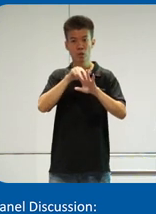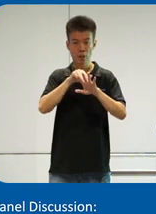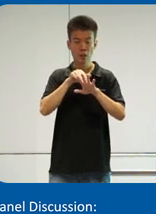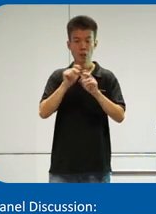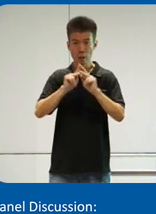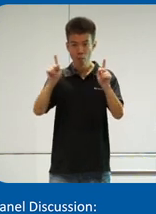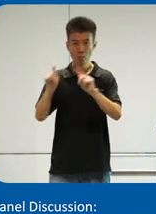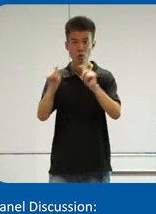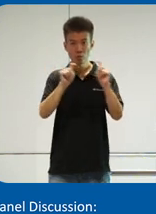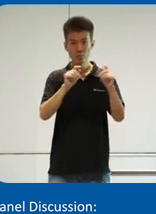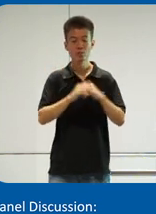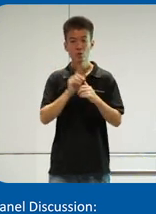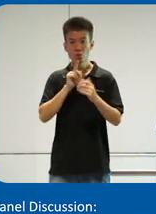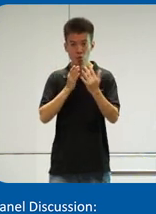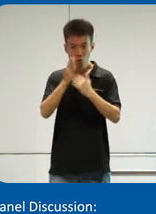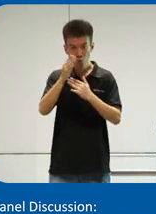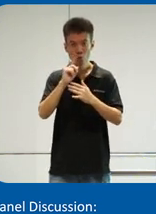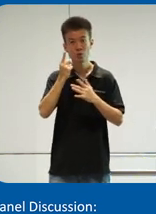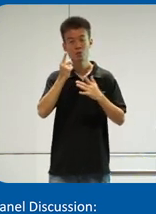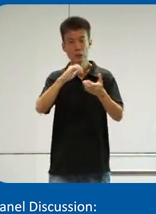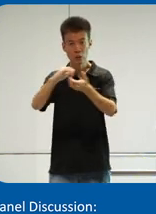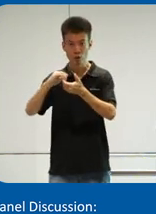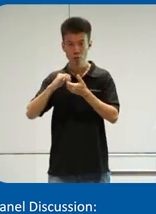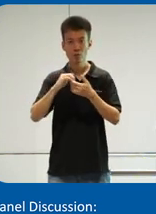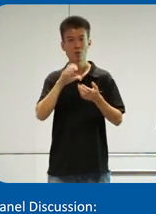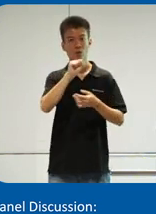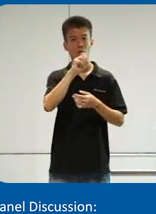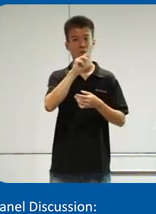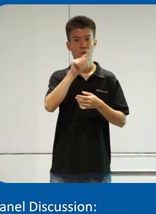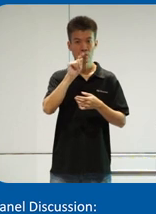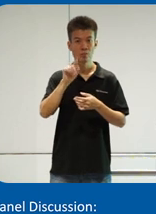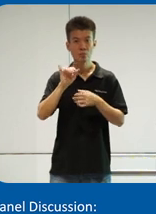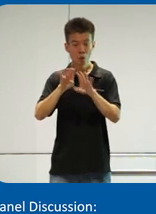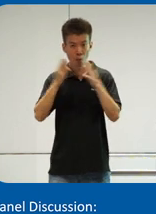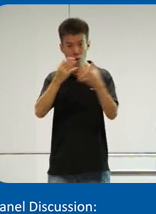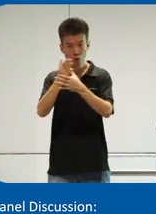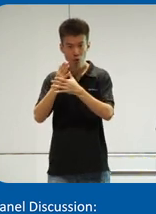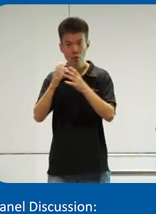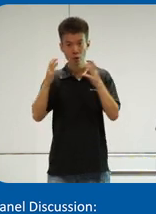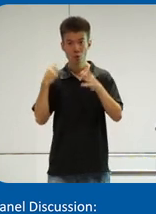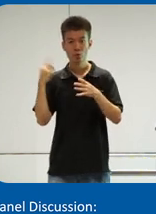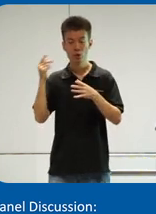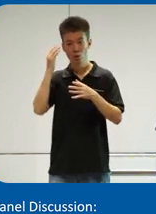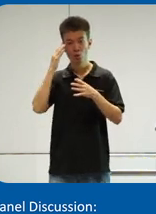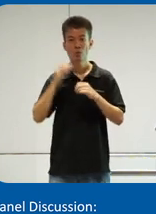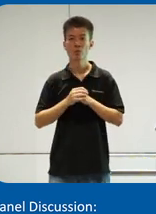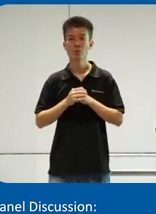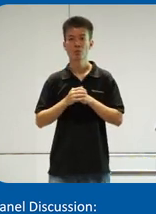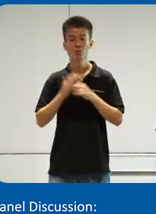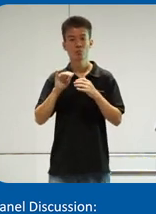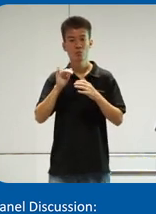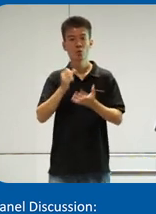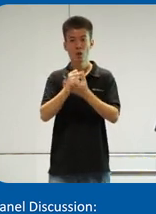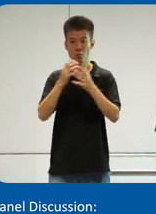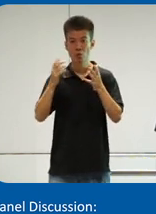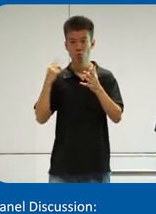transport, and only through collaboration, and SMRT is open to share as much as we know, and to even help